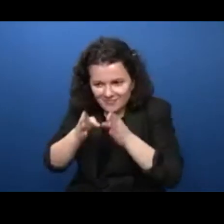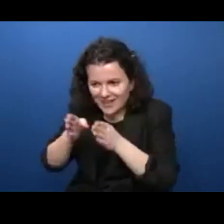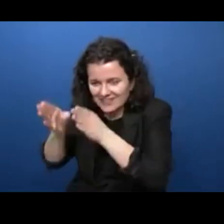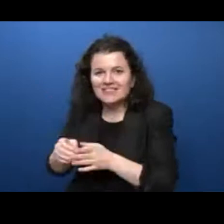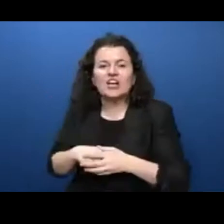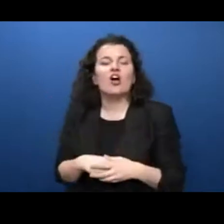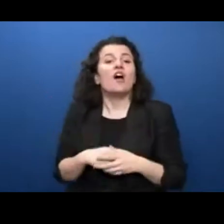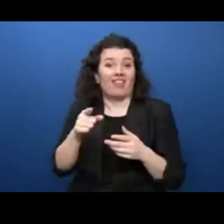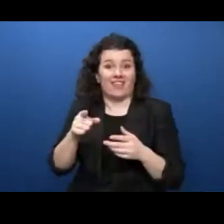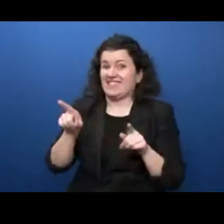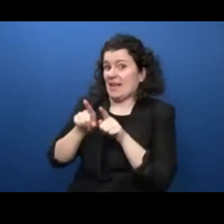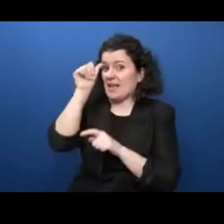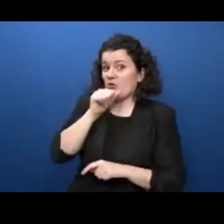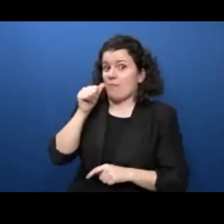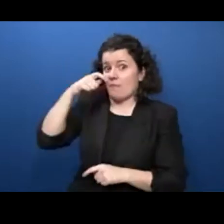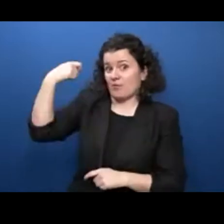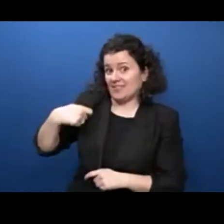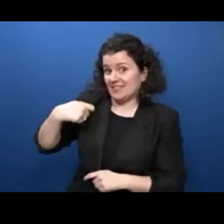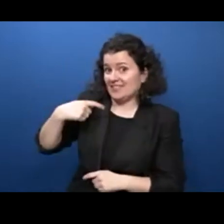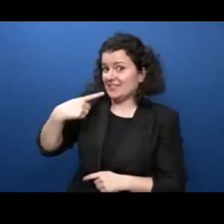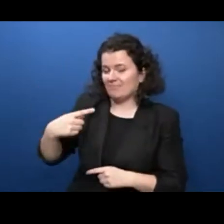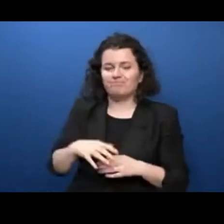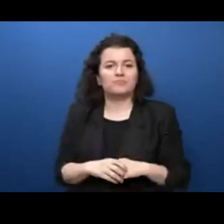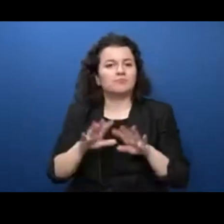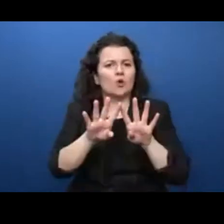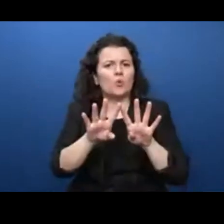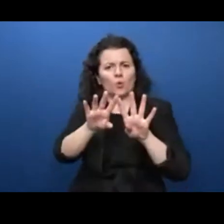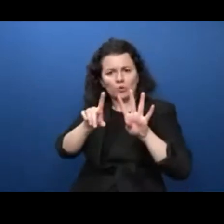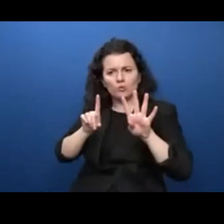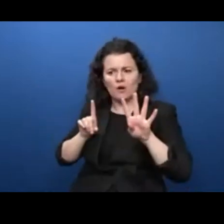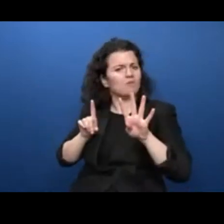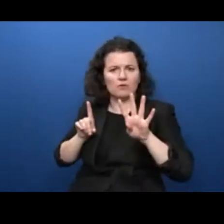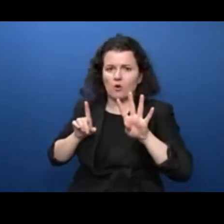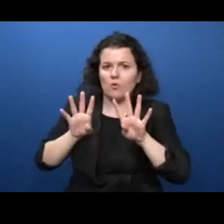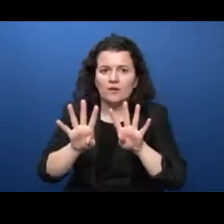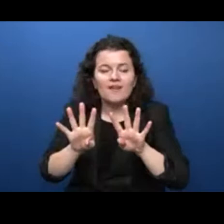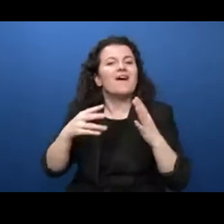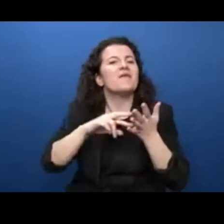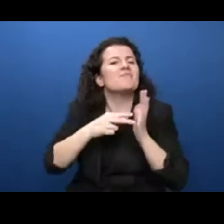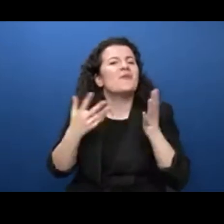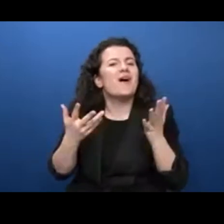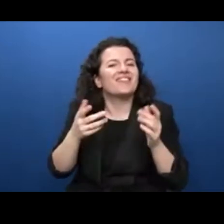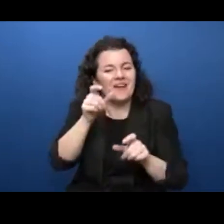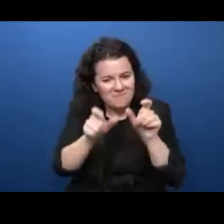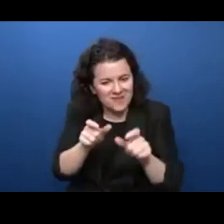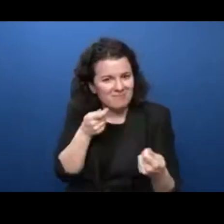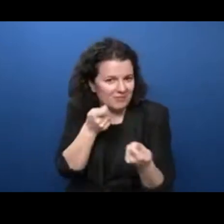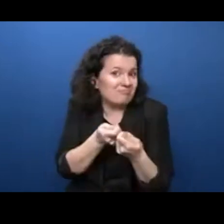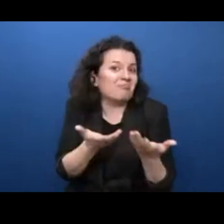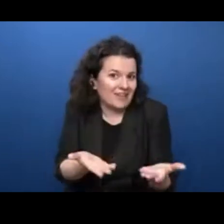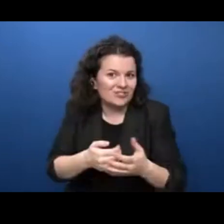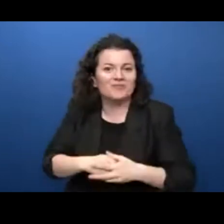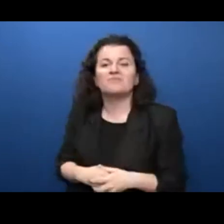behind in the digital world means ensuring that technology is people-centered. Joanne stressed the endless